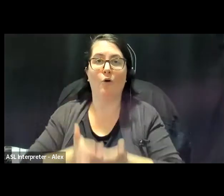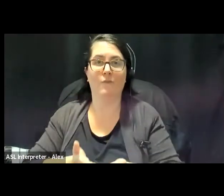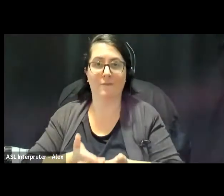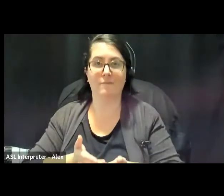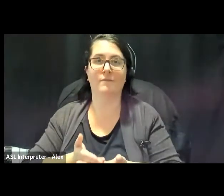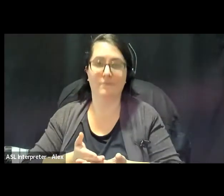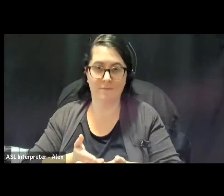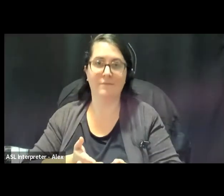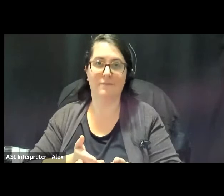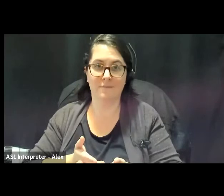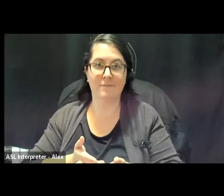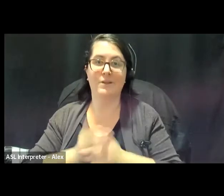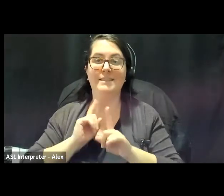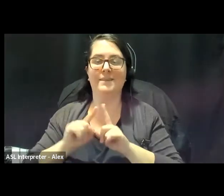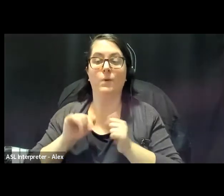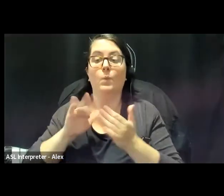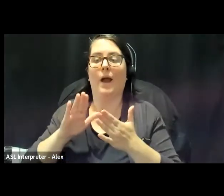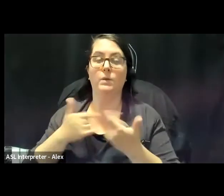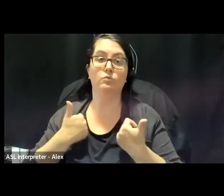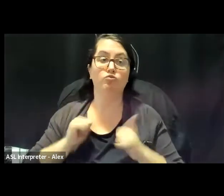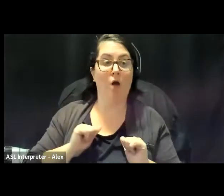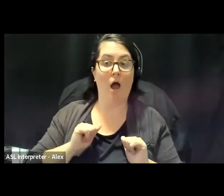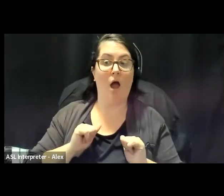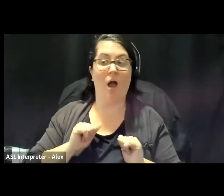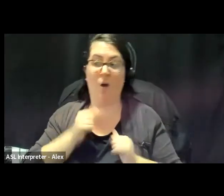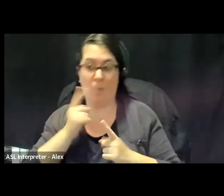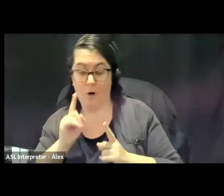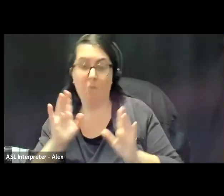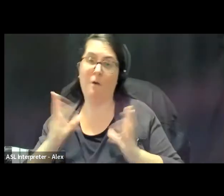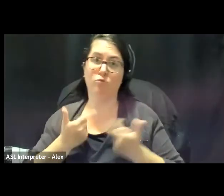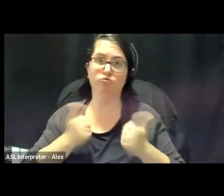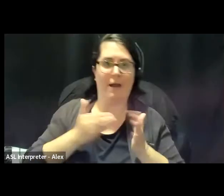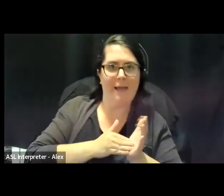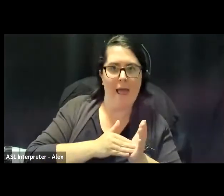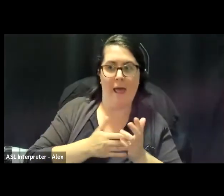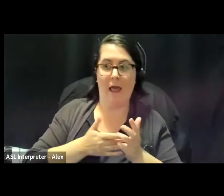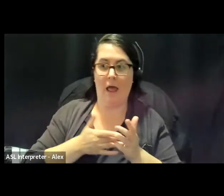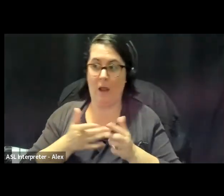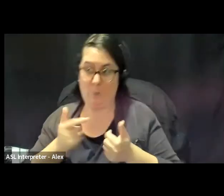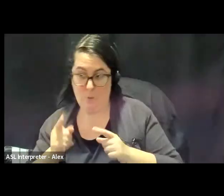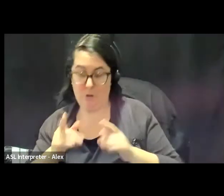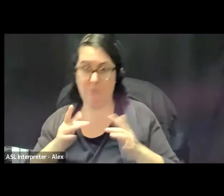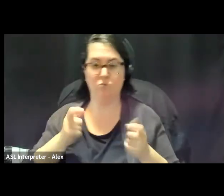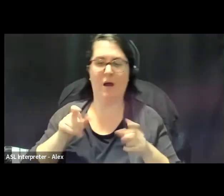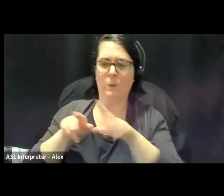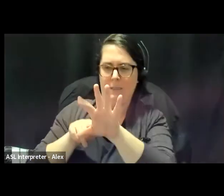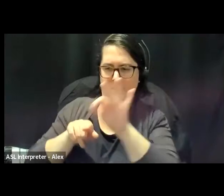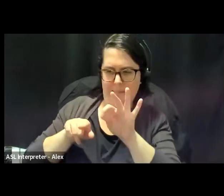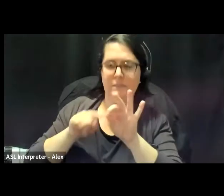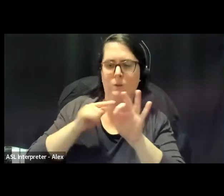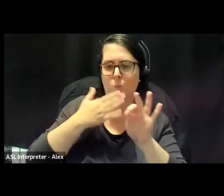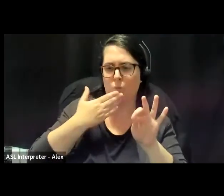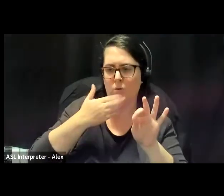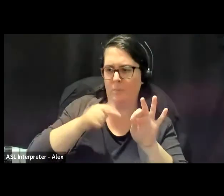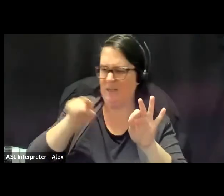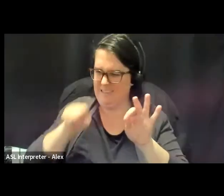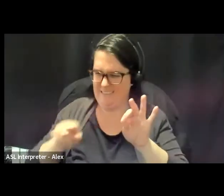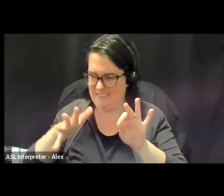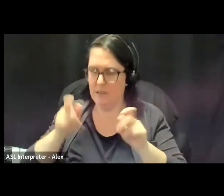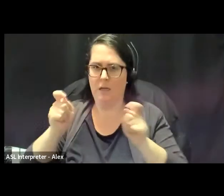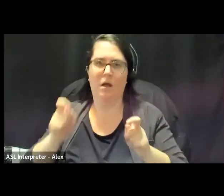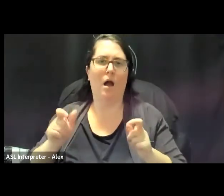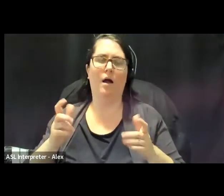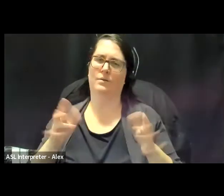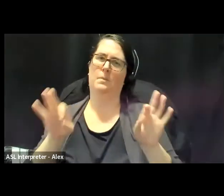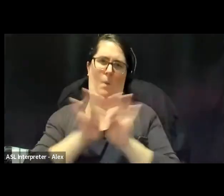other ways that we have tried and will continue trying to build new, more livable worlds. So what we really have to do is come together